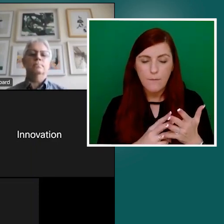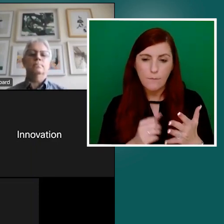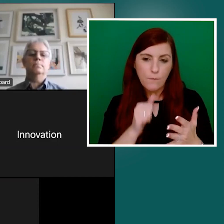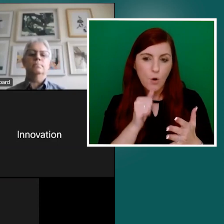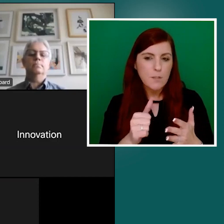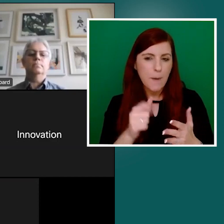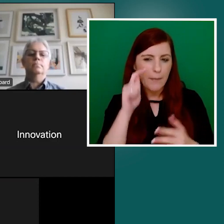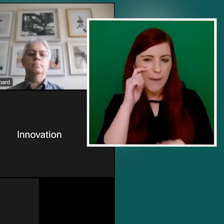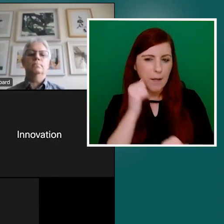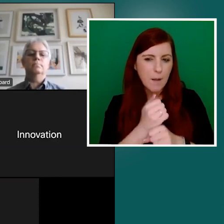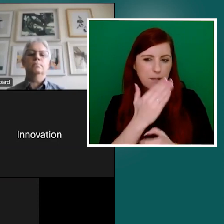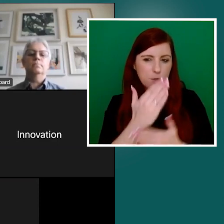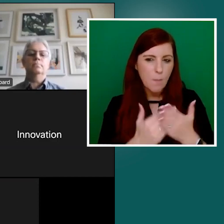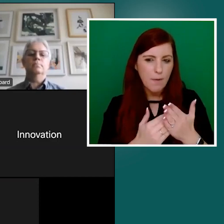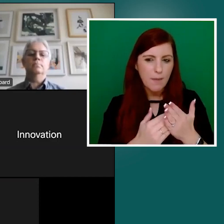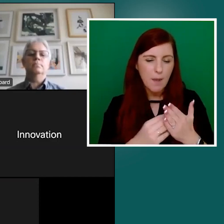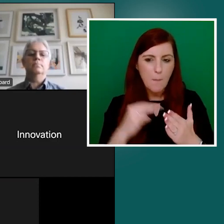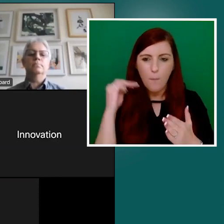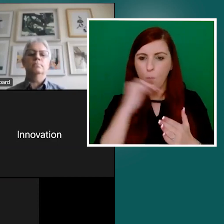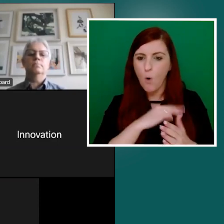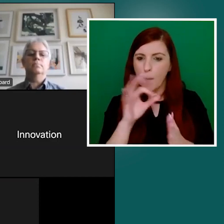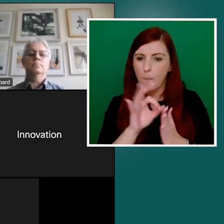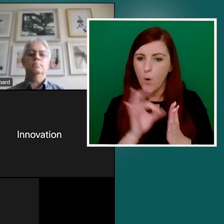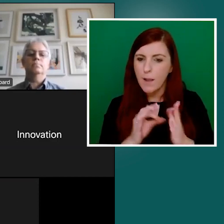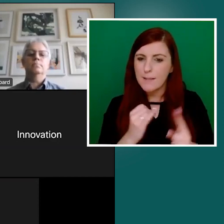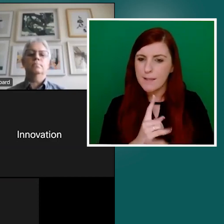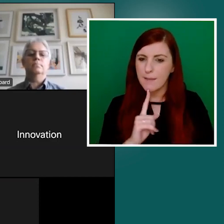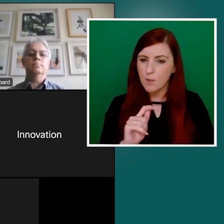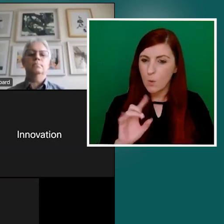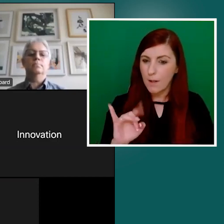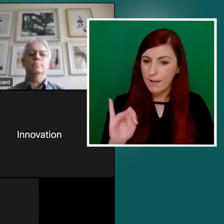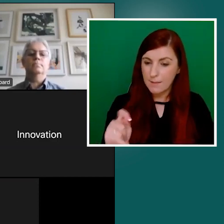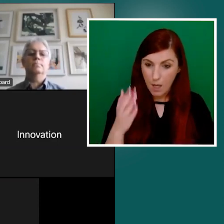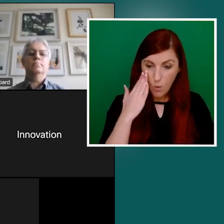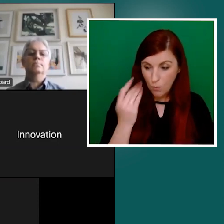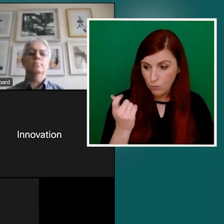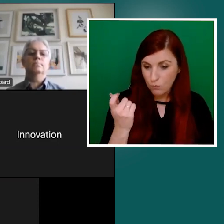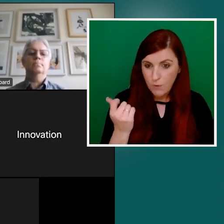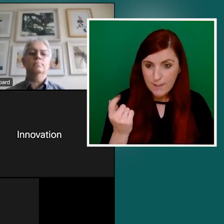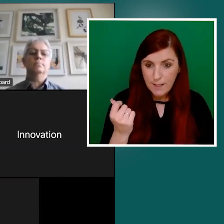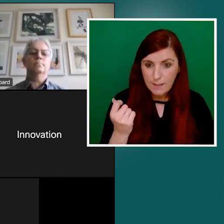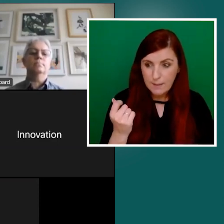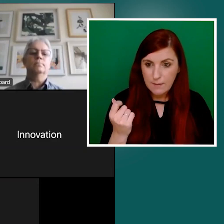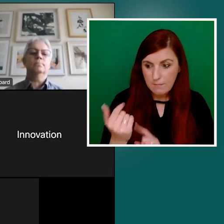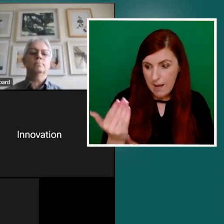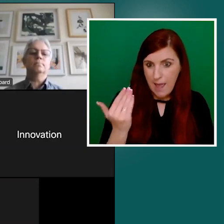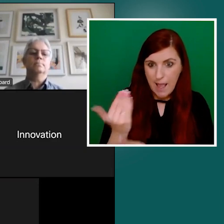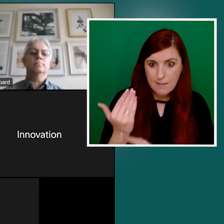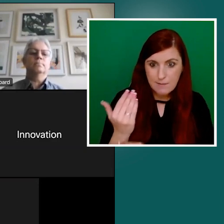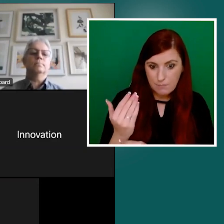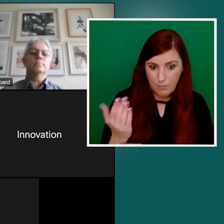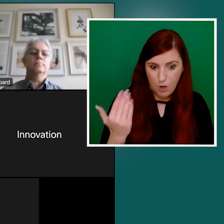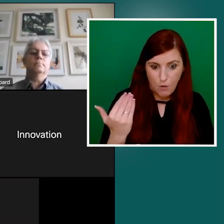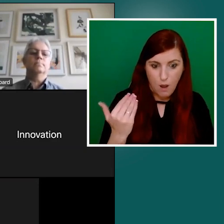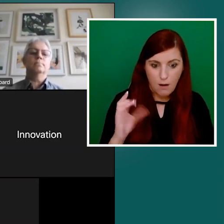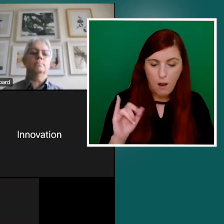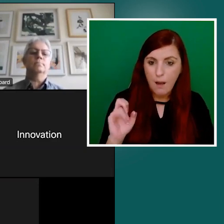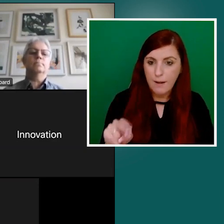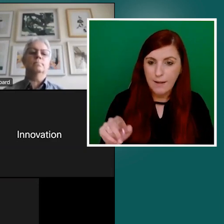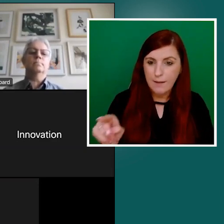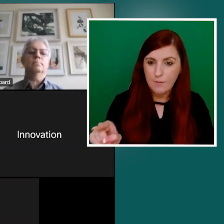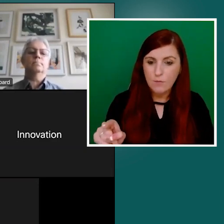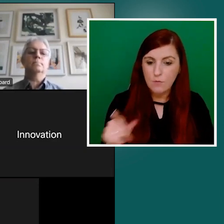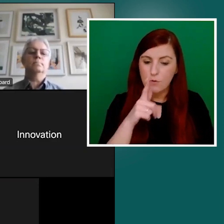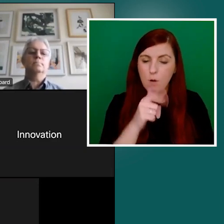toolkit. I mean, we've just recently heard there in the last section of this particular talk this morning about the importance of plain